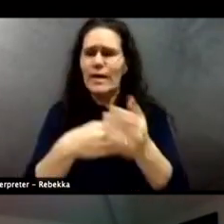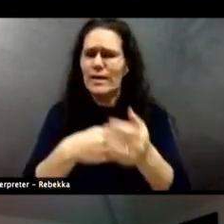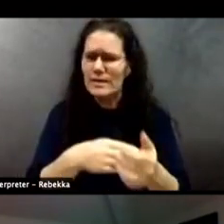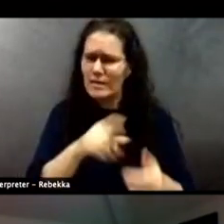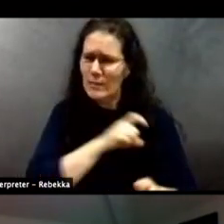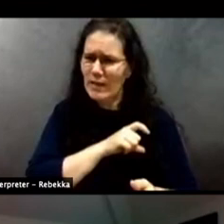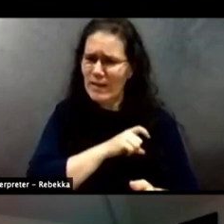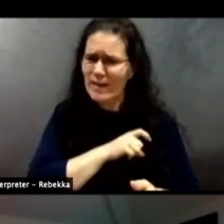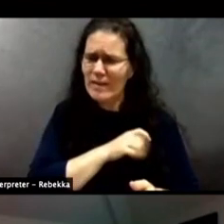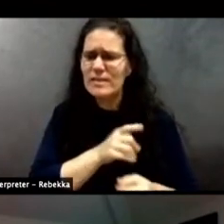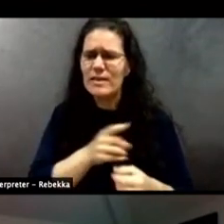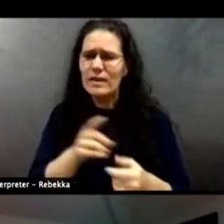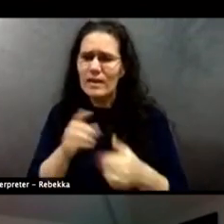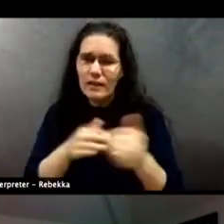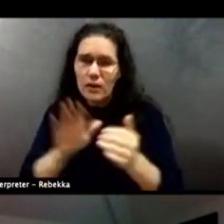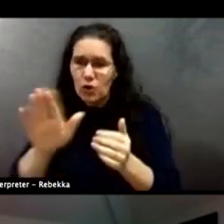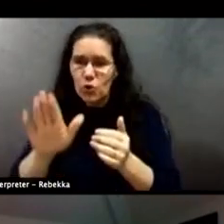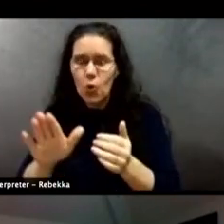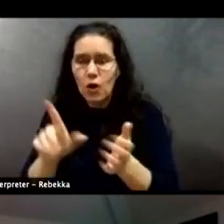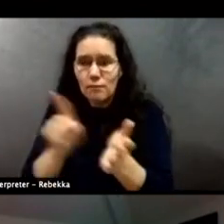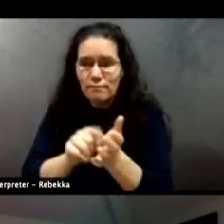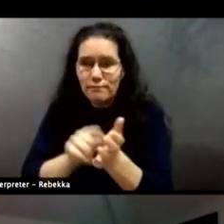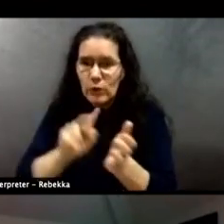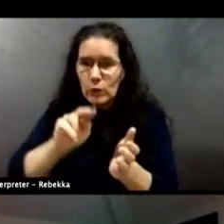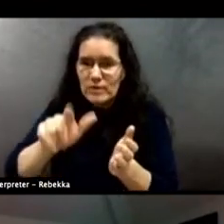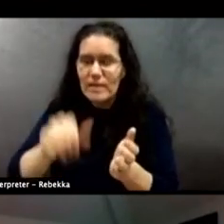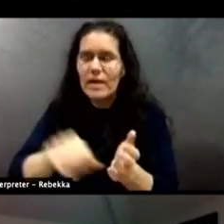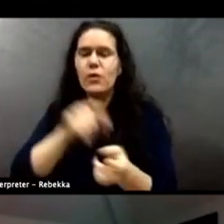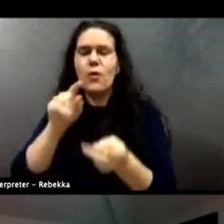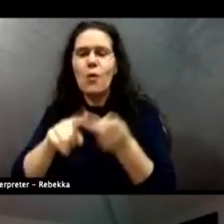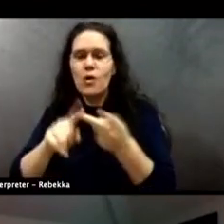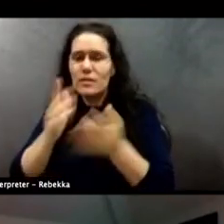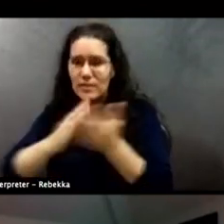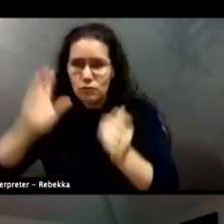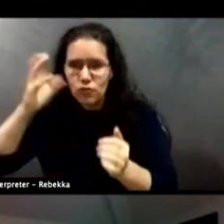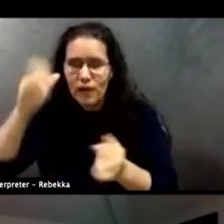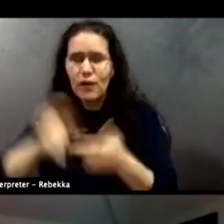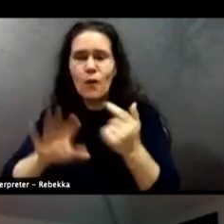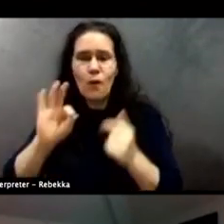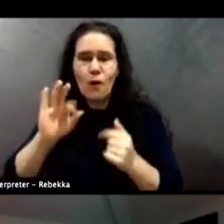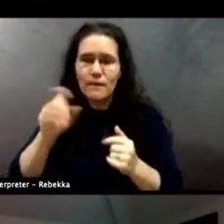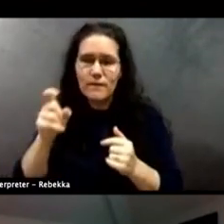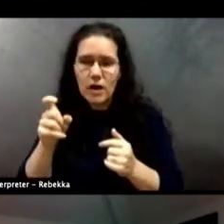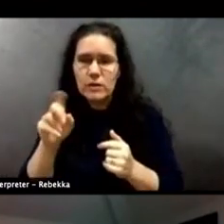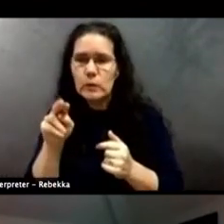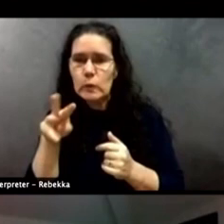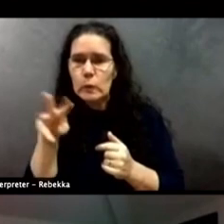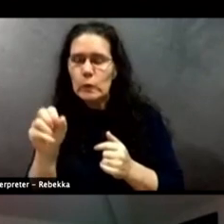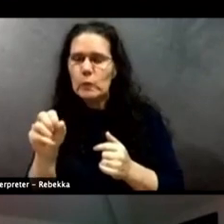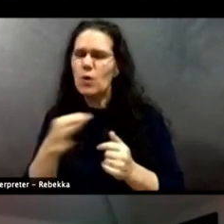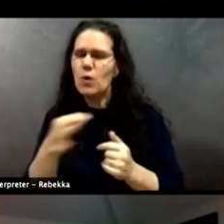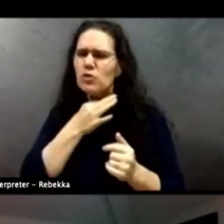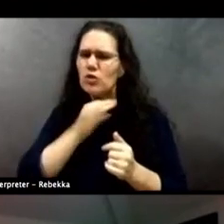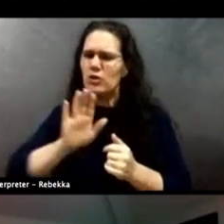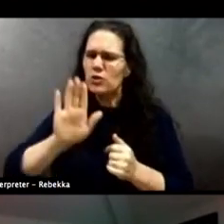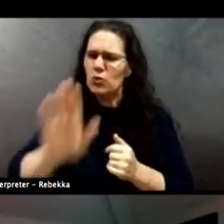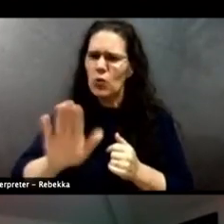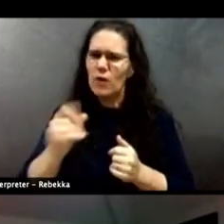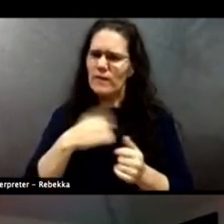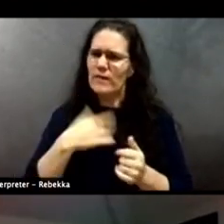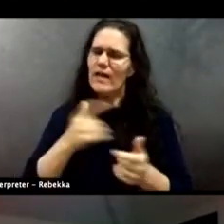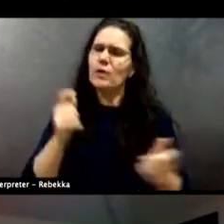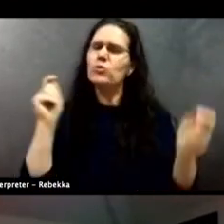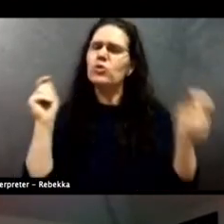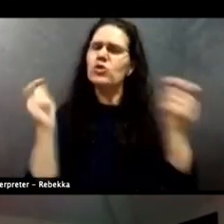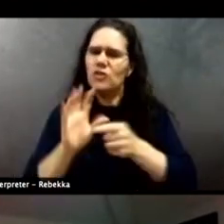whatever. So what do you think is a viable solution to change the culture and overall policing? And how are you going to be part of the solution if you want people in the town of Arlington